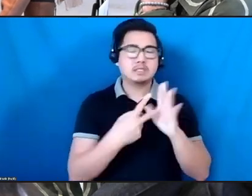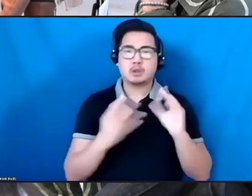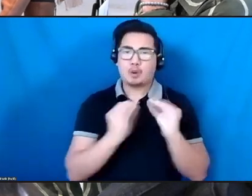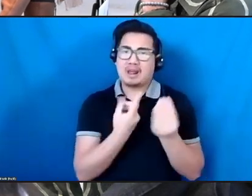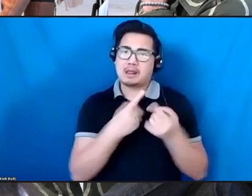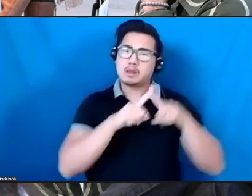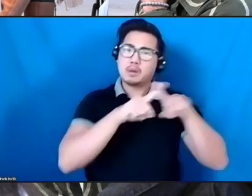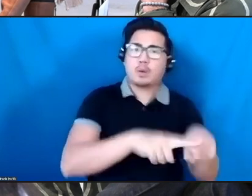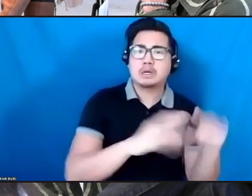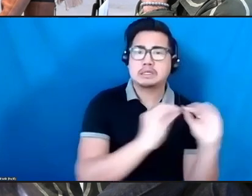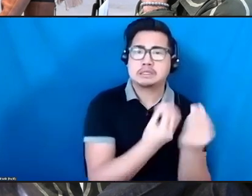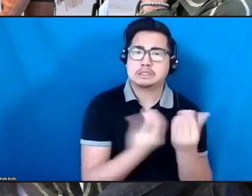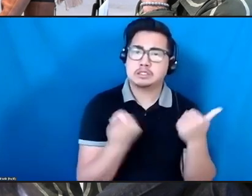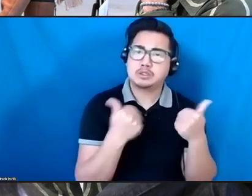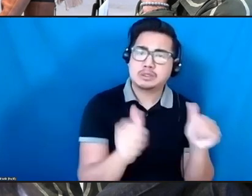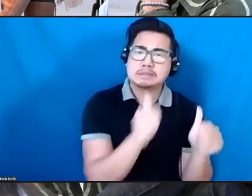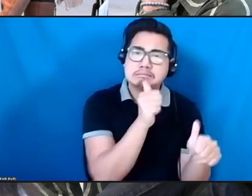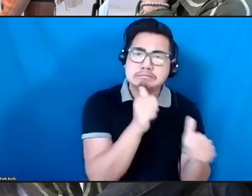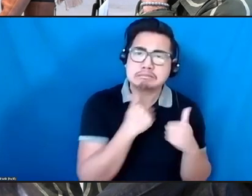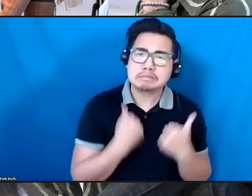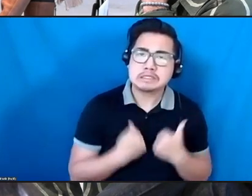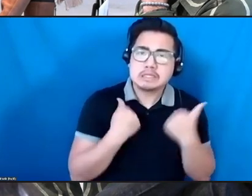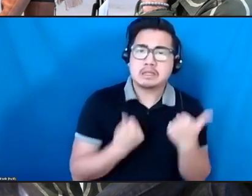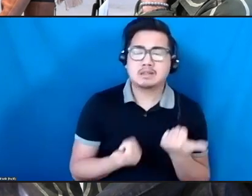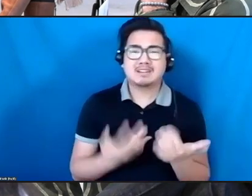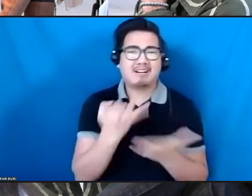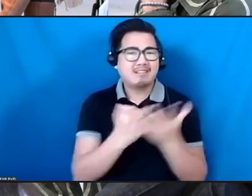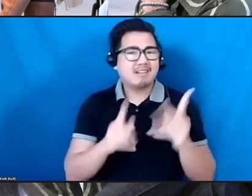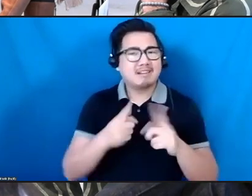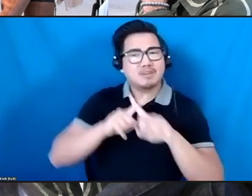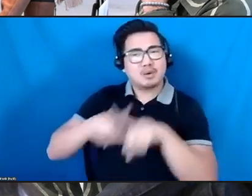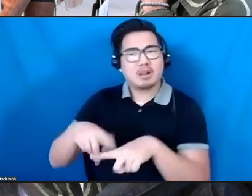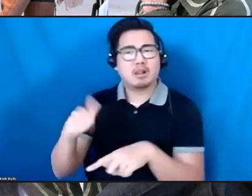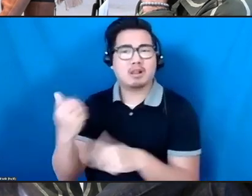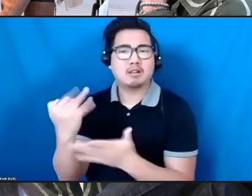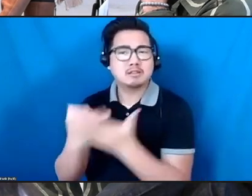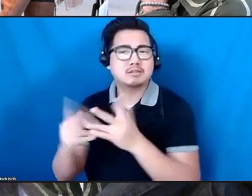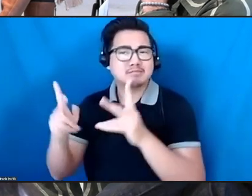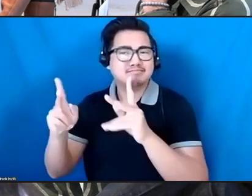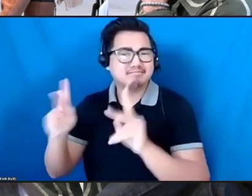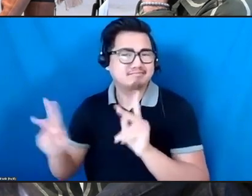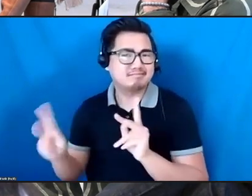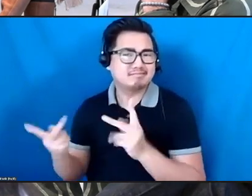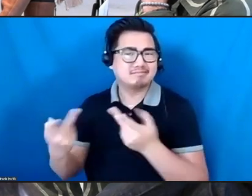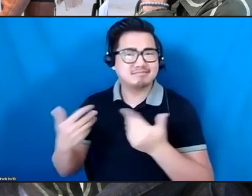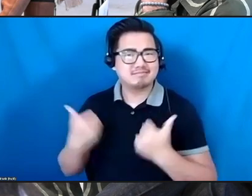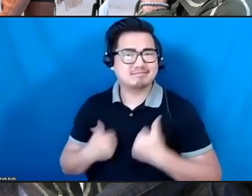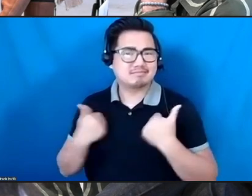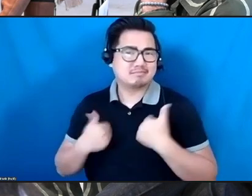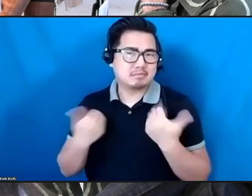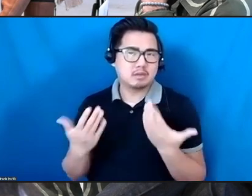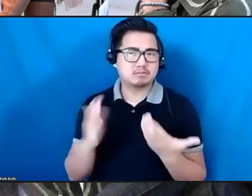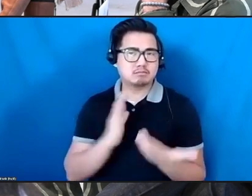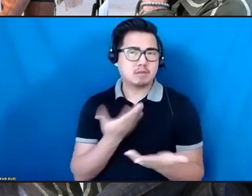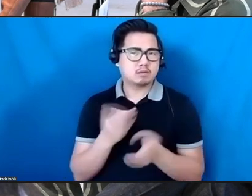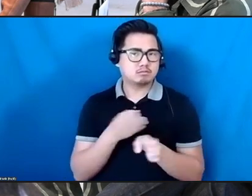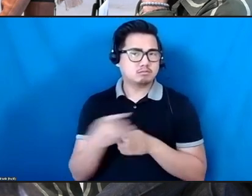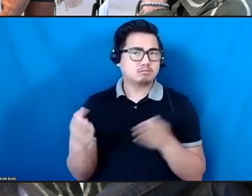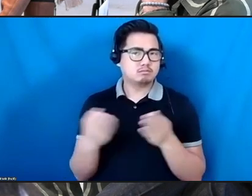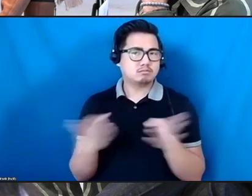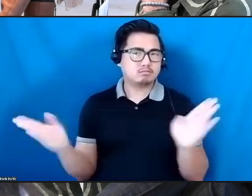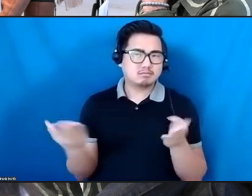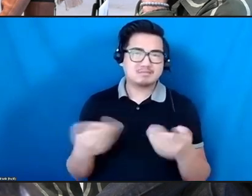and then everyone within communities and within the broader community that is our field, nationally and